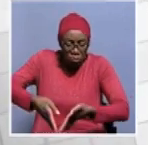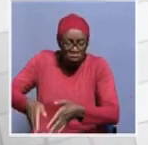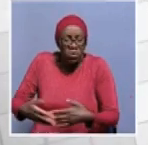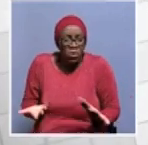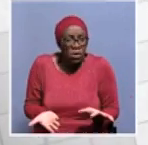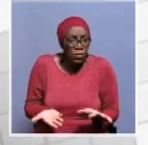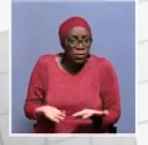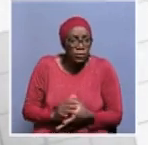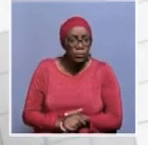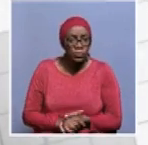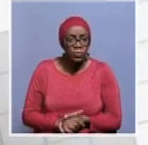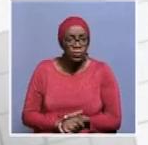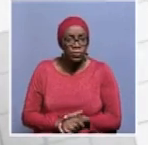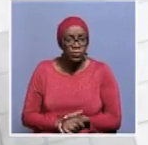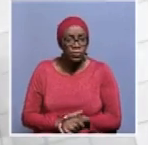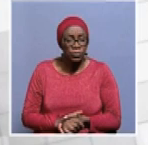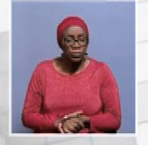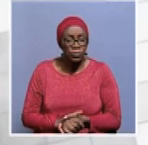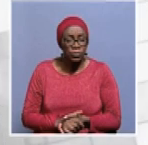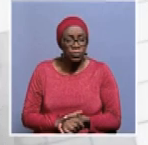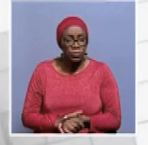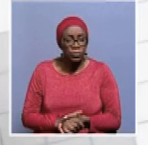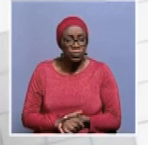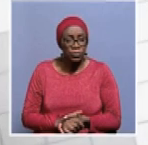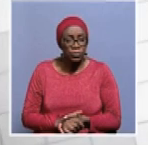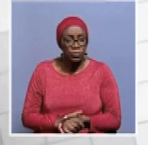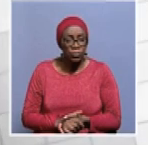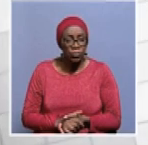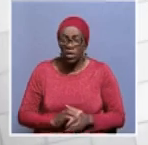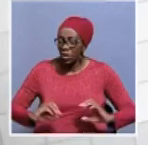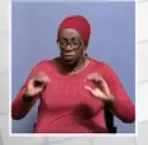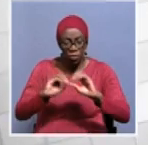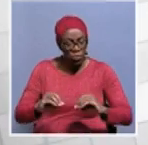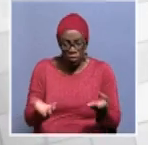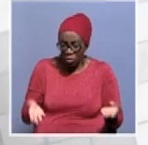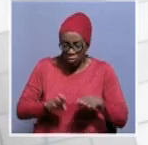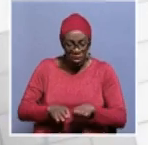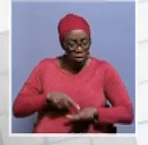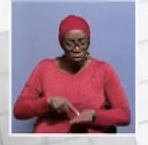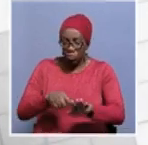there will be no burial taking place tomorrow monday